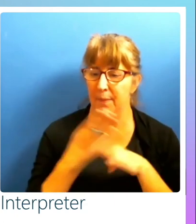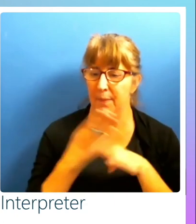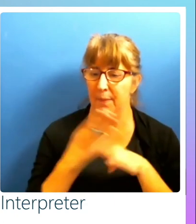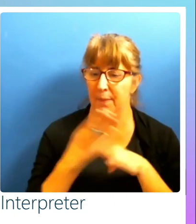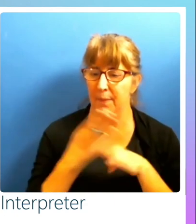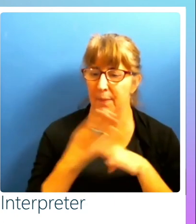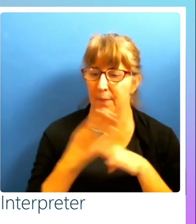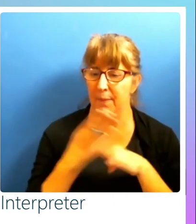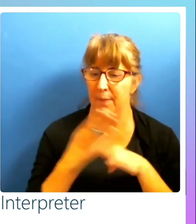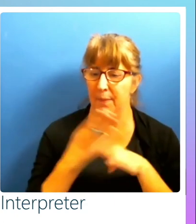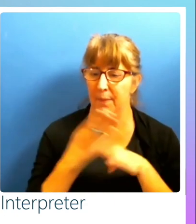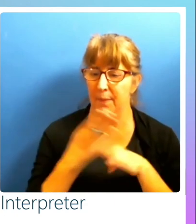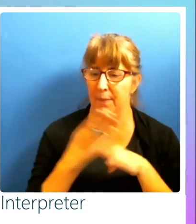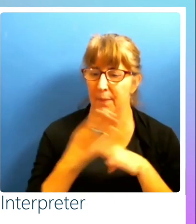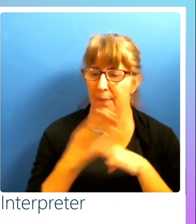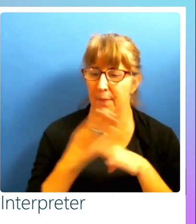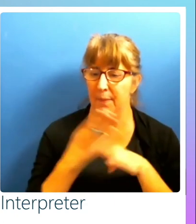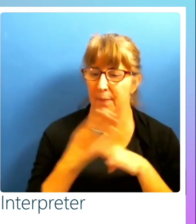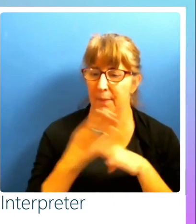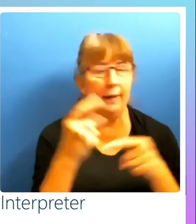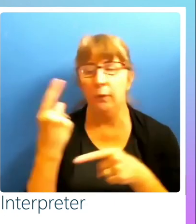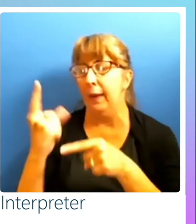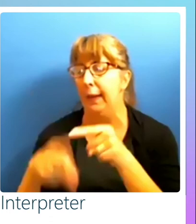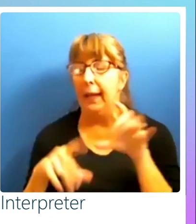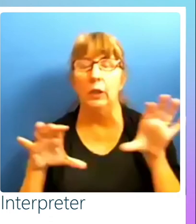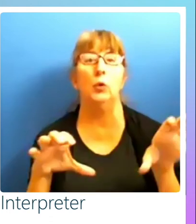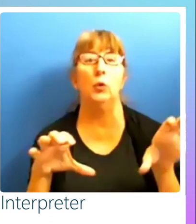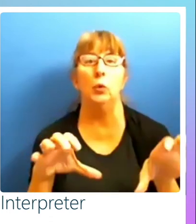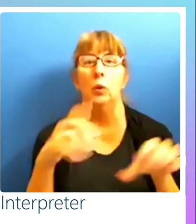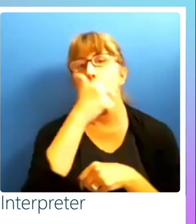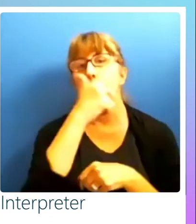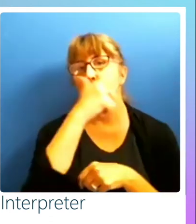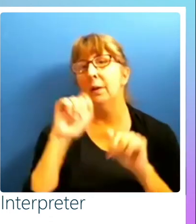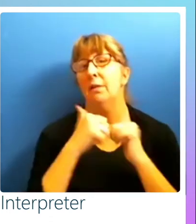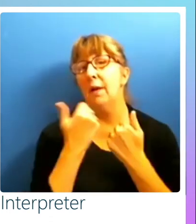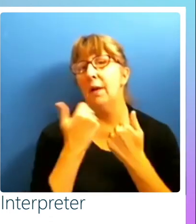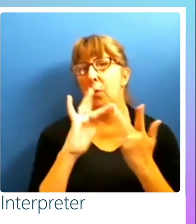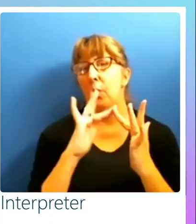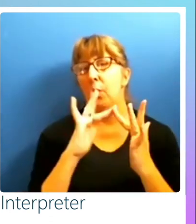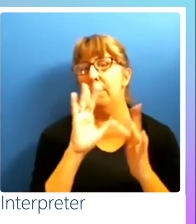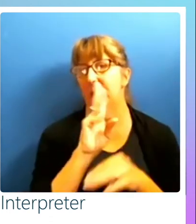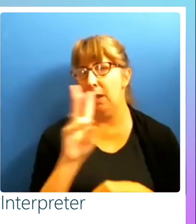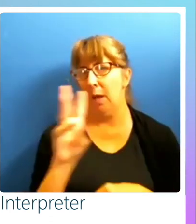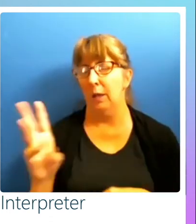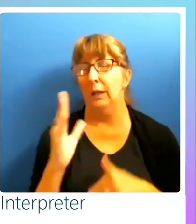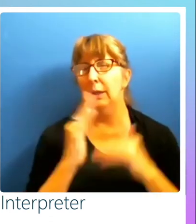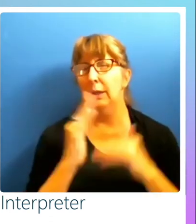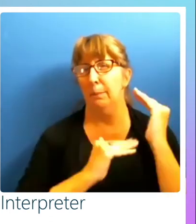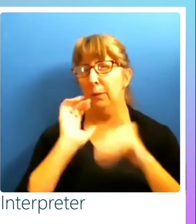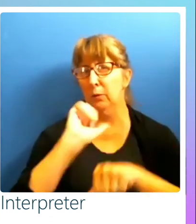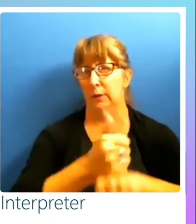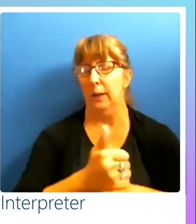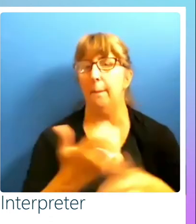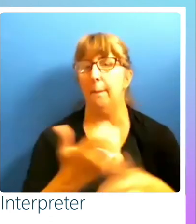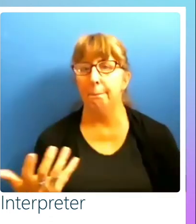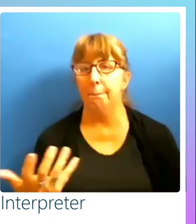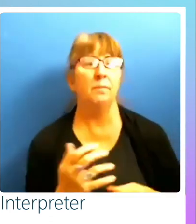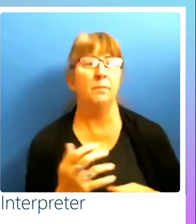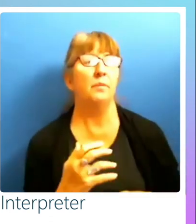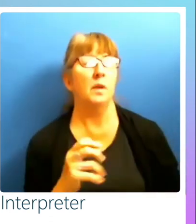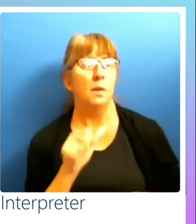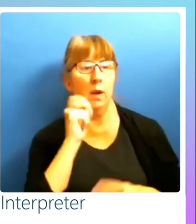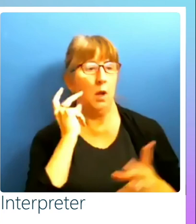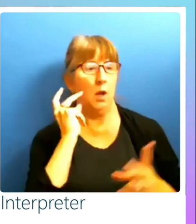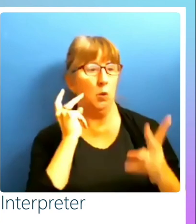of injury. What can or can't they do, you know, because of how your website is built or architected? But, yeah, I don't see it nearly as